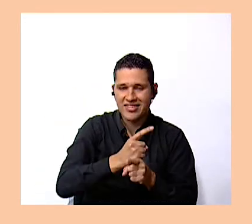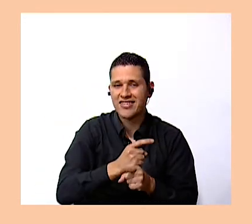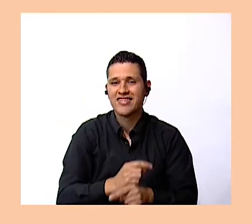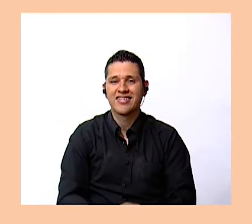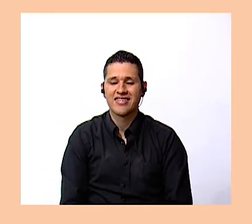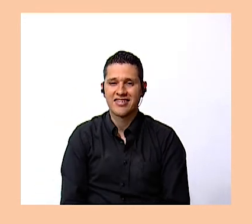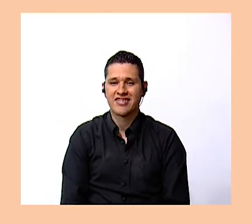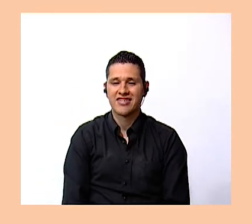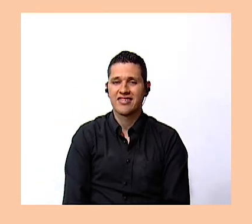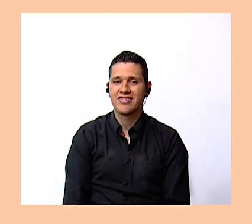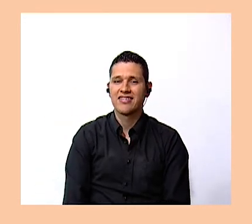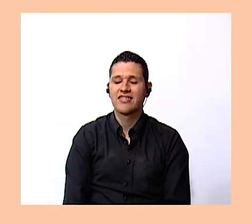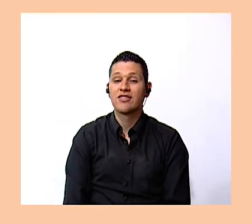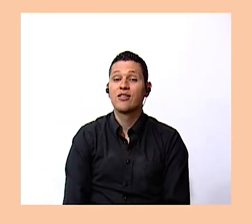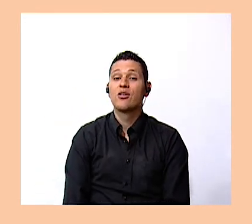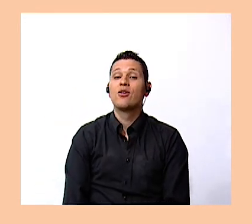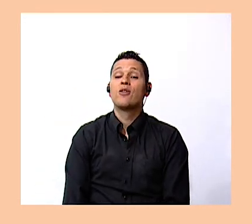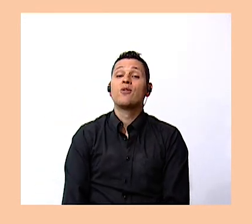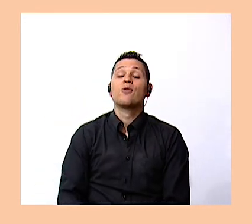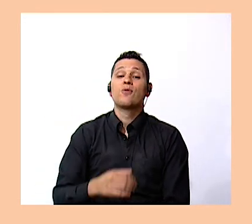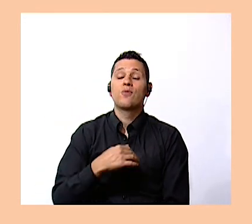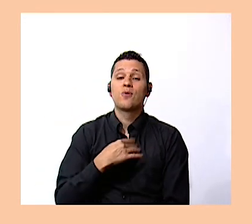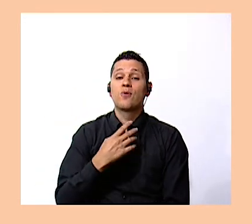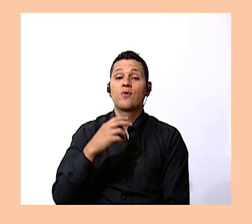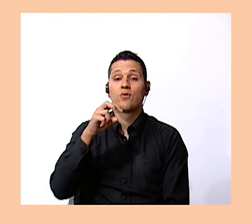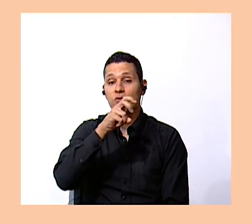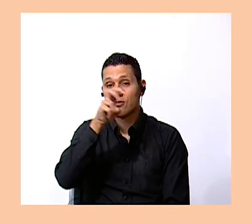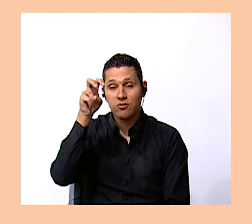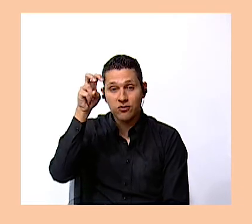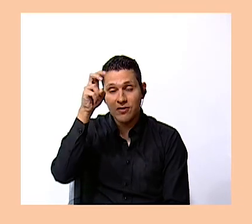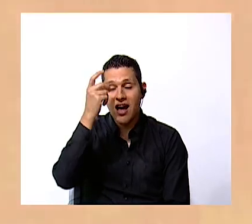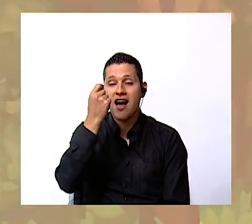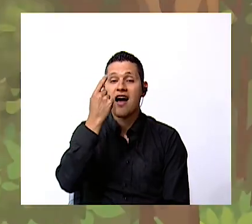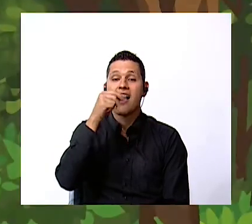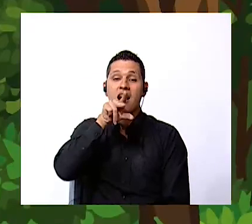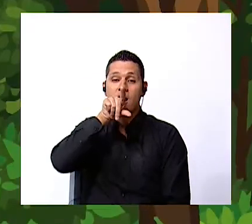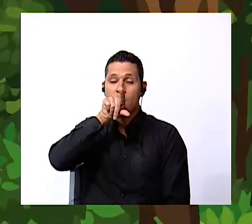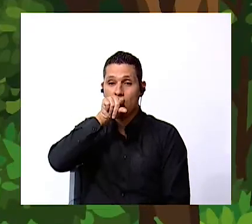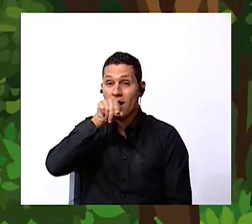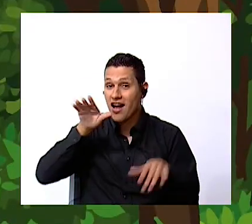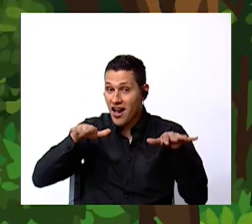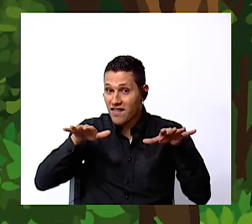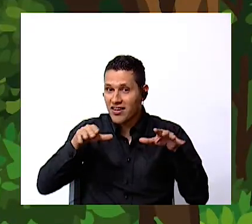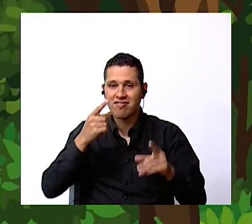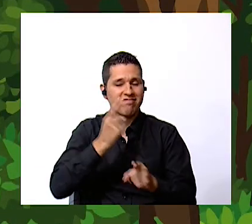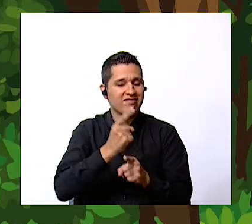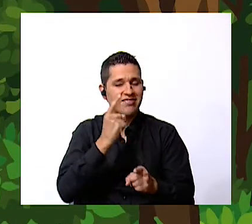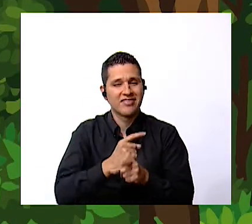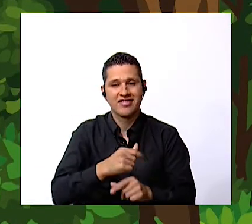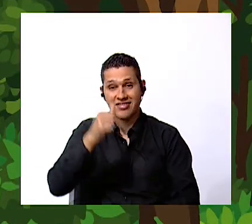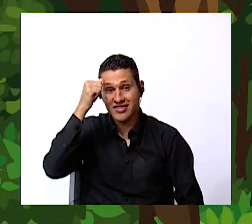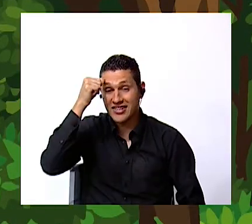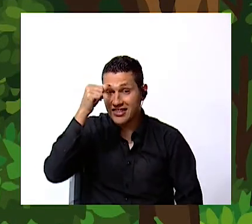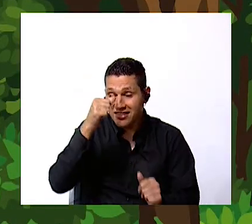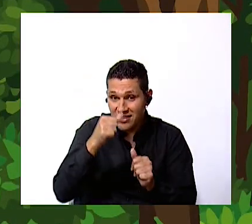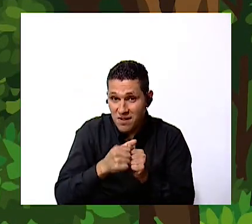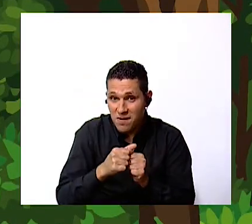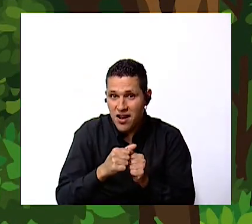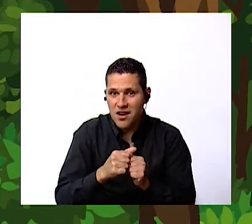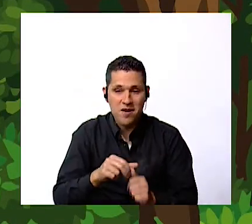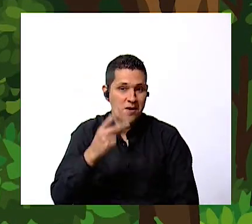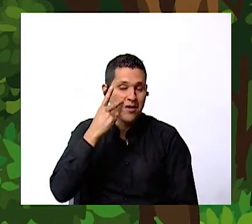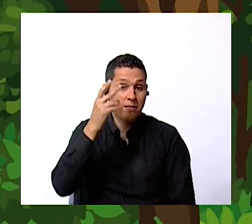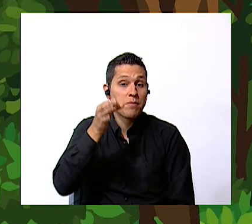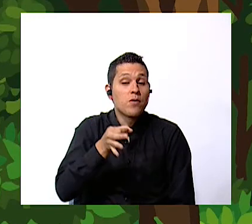i am a bird just like you maria very good now remember to see you next